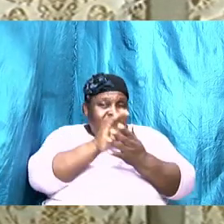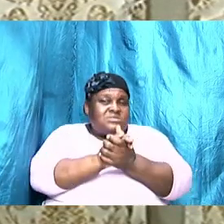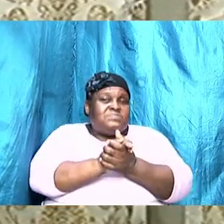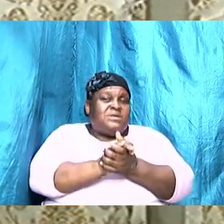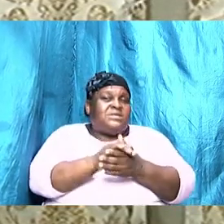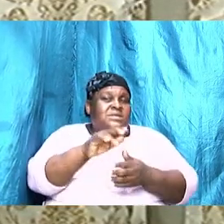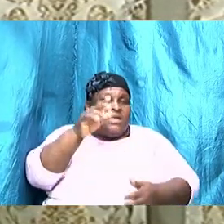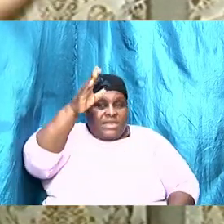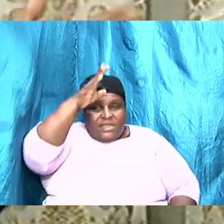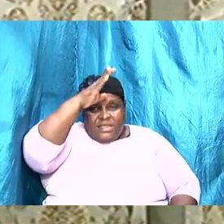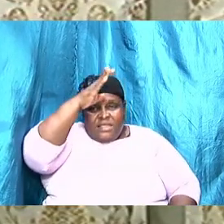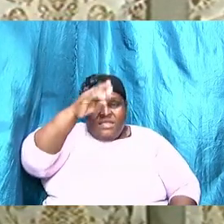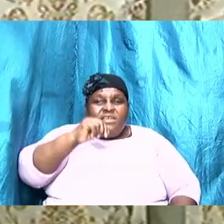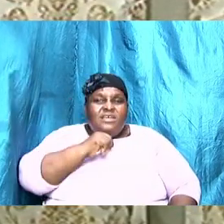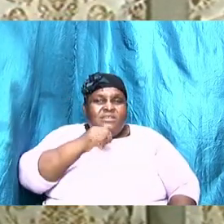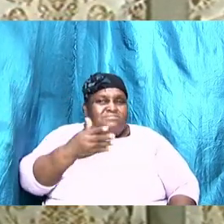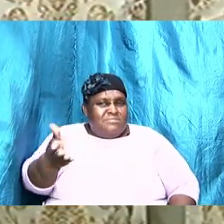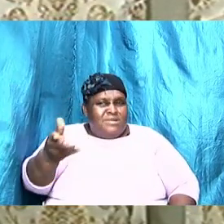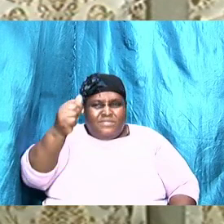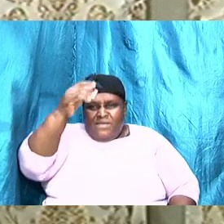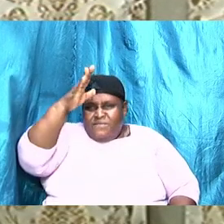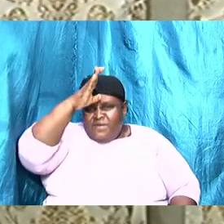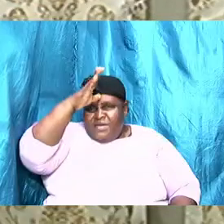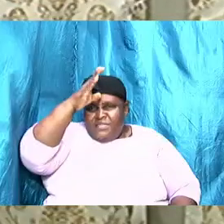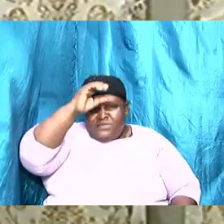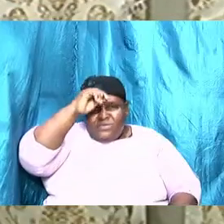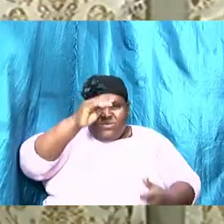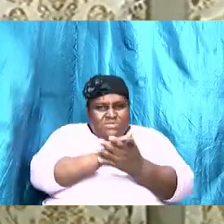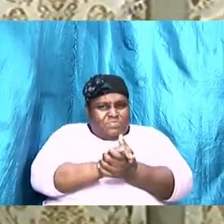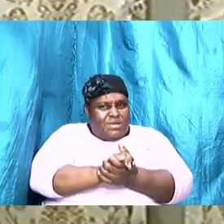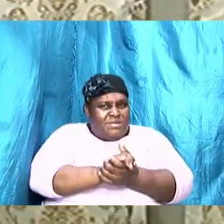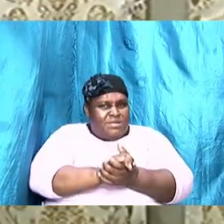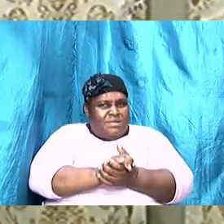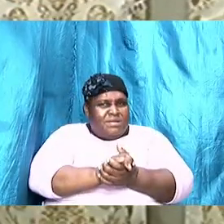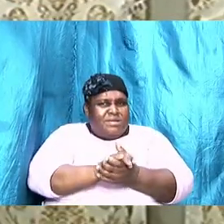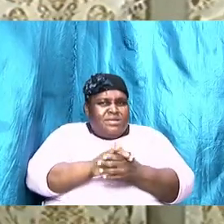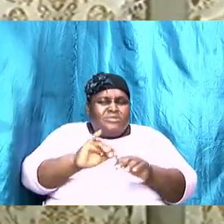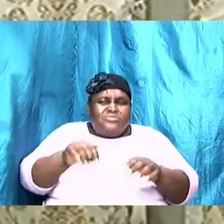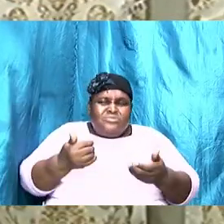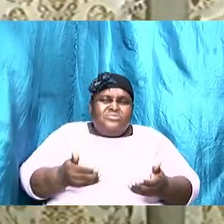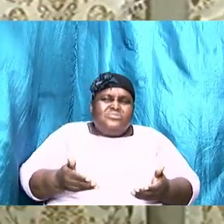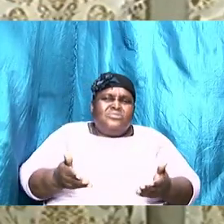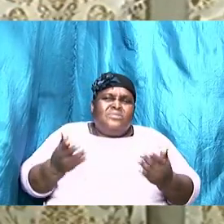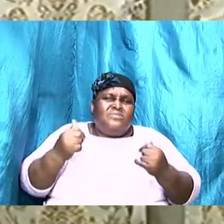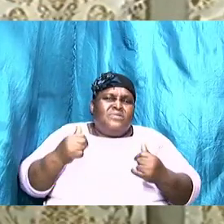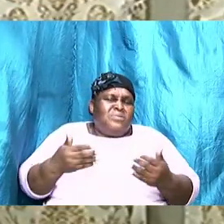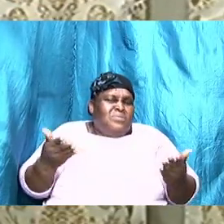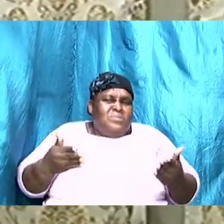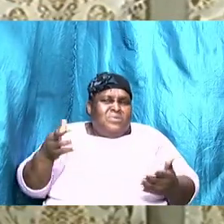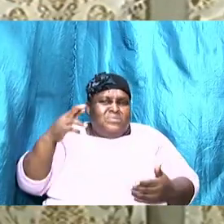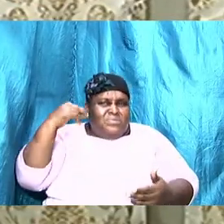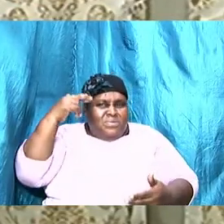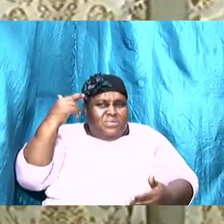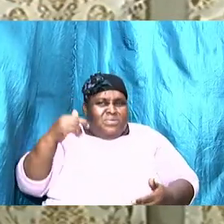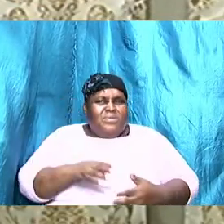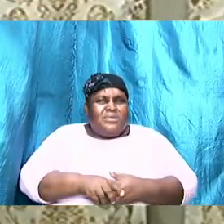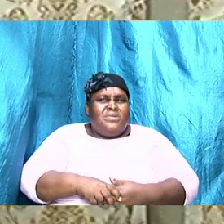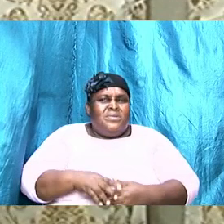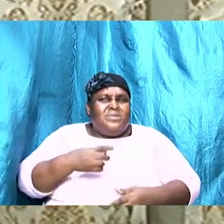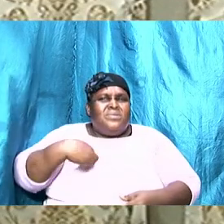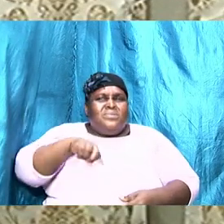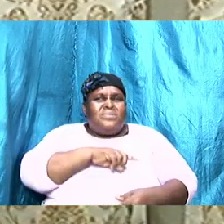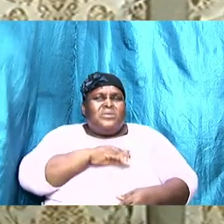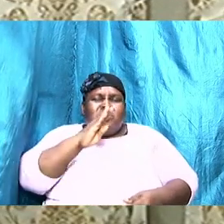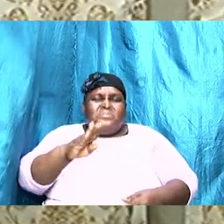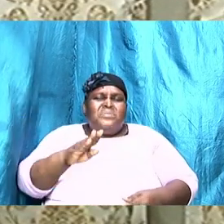daddy but it's not them father it's them husband but it just comes for whatever reason it seemed to come out but we would be